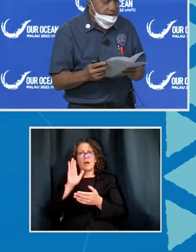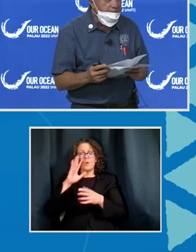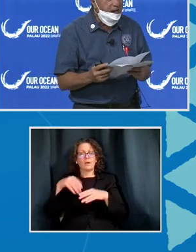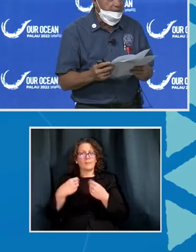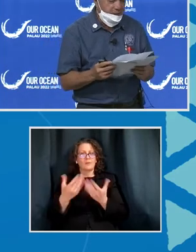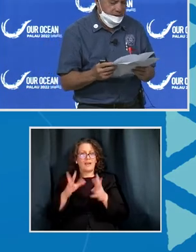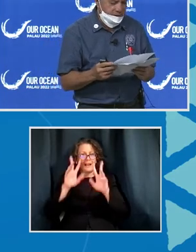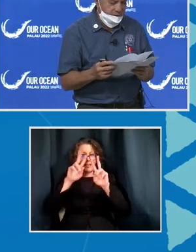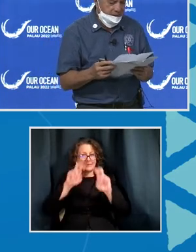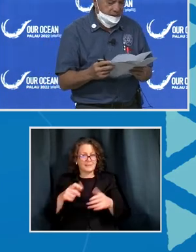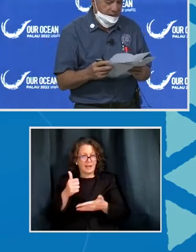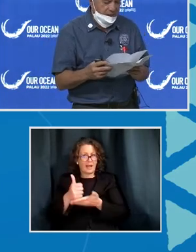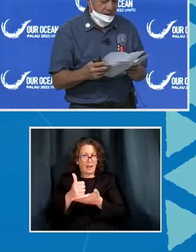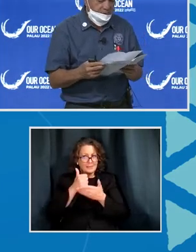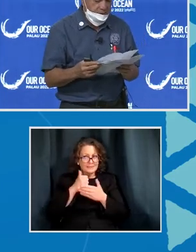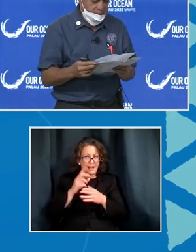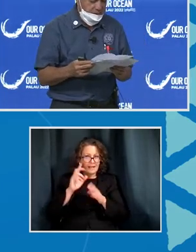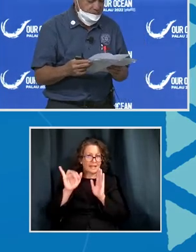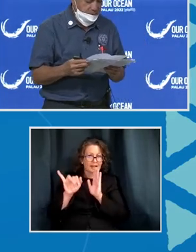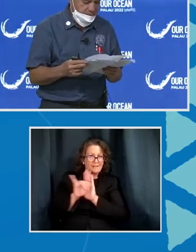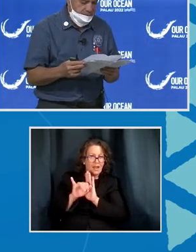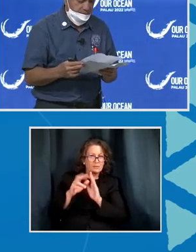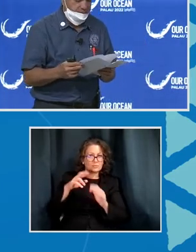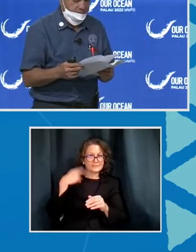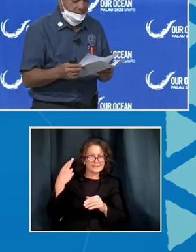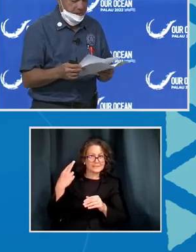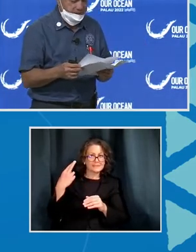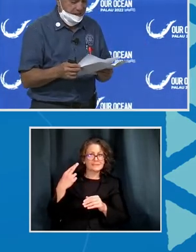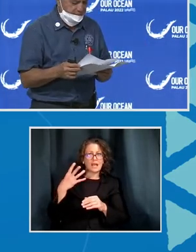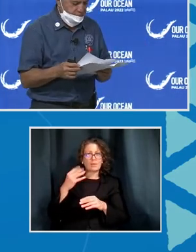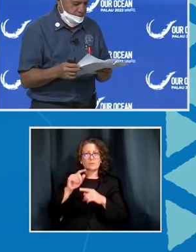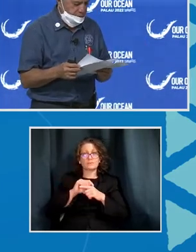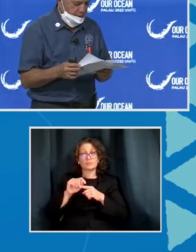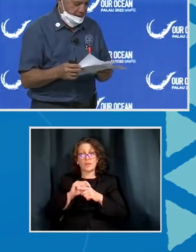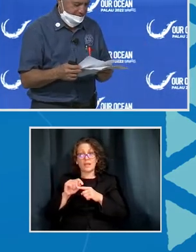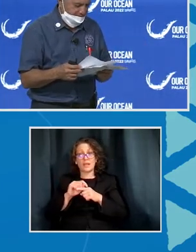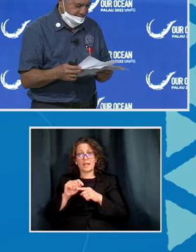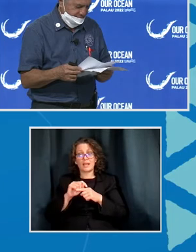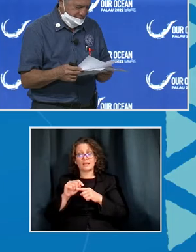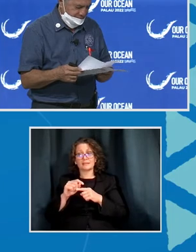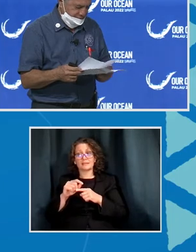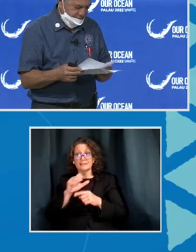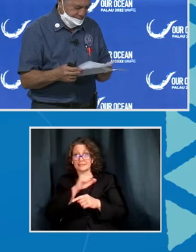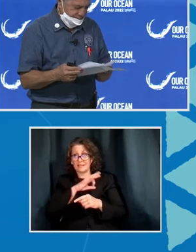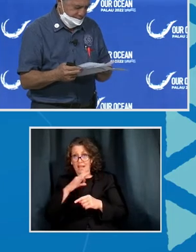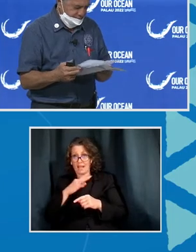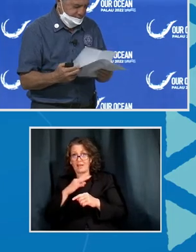identify risk, and we'll train MIMRA staff to do that.